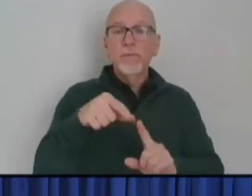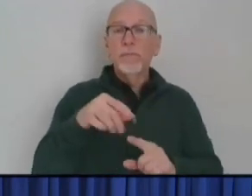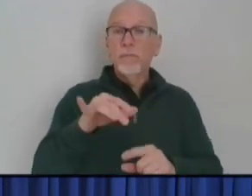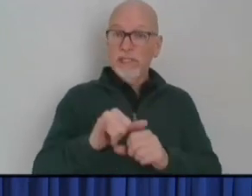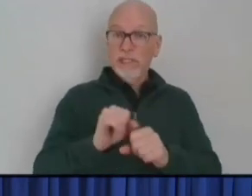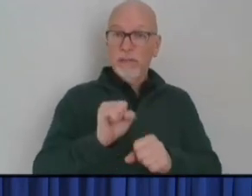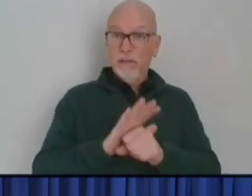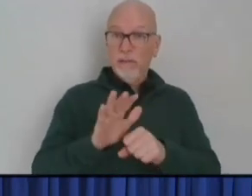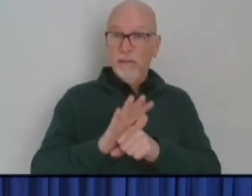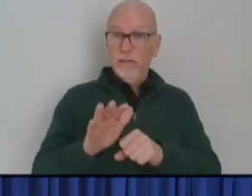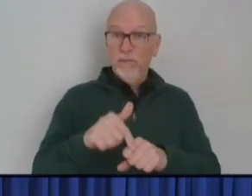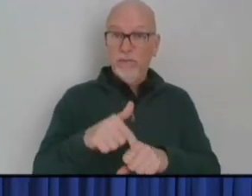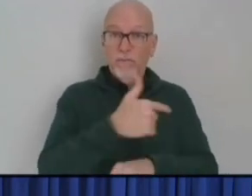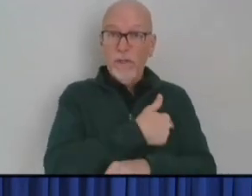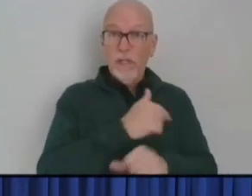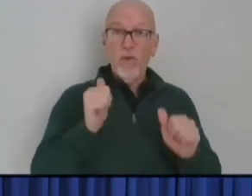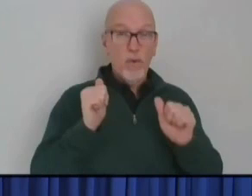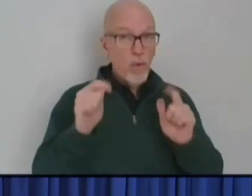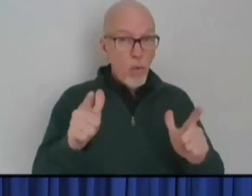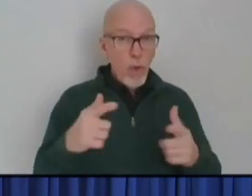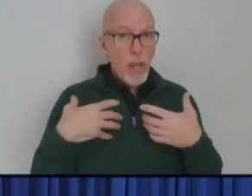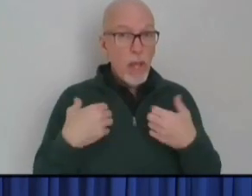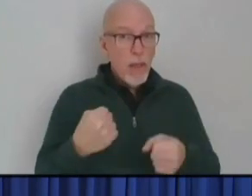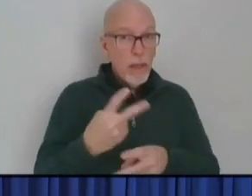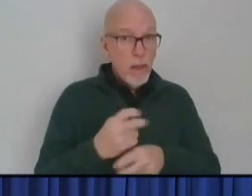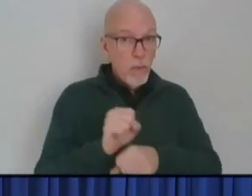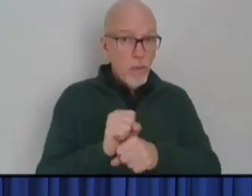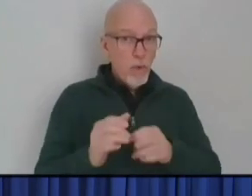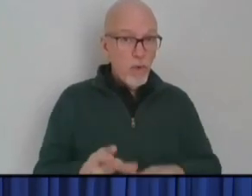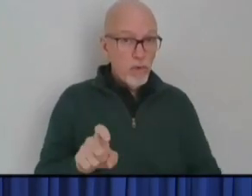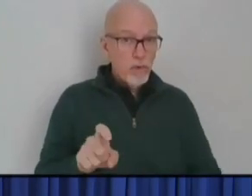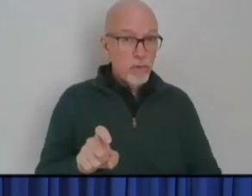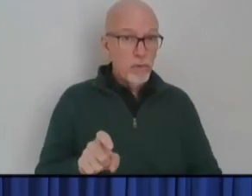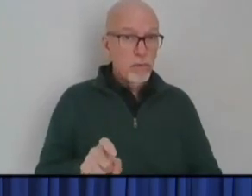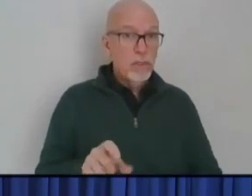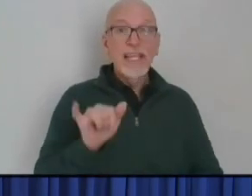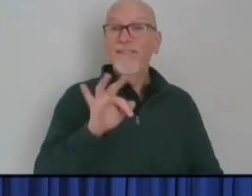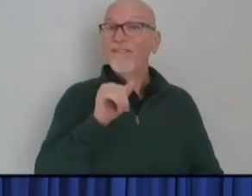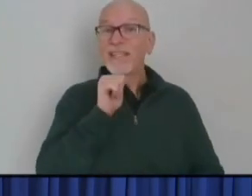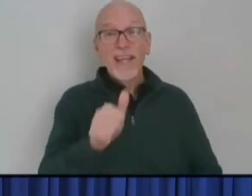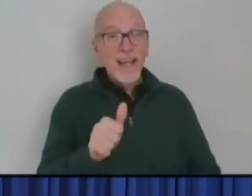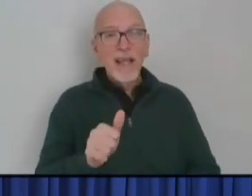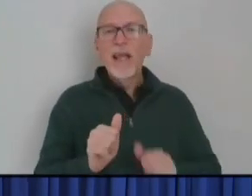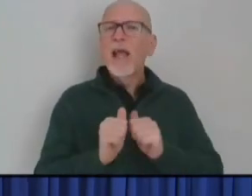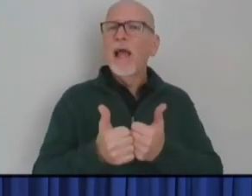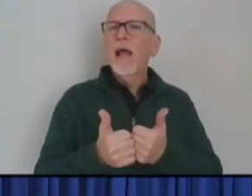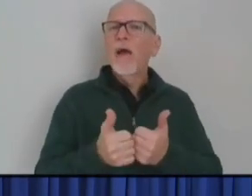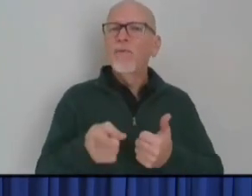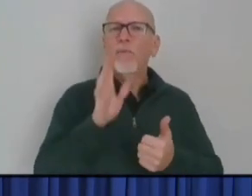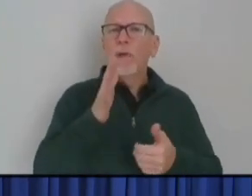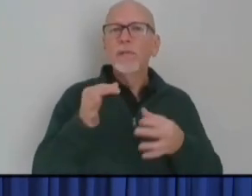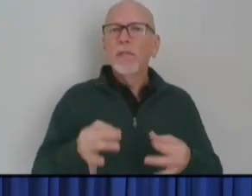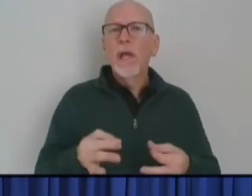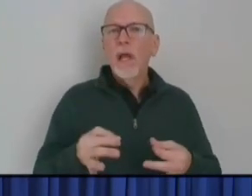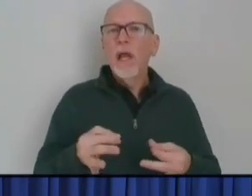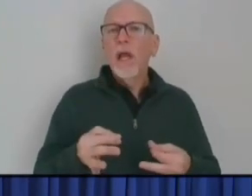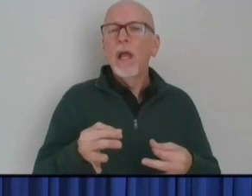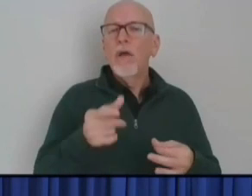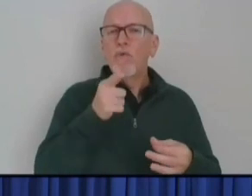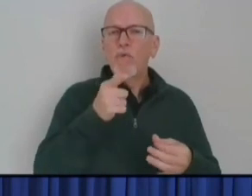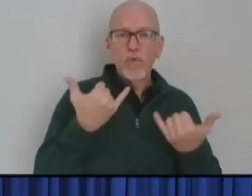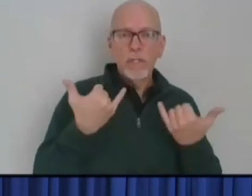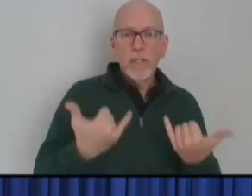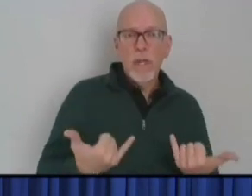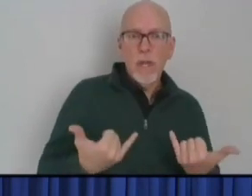to vaccinate all of the health care workers? And if not, how are you going to decide who gets